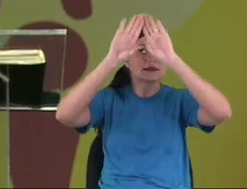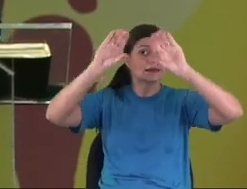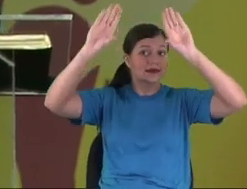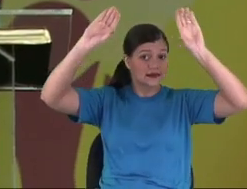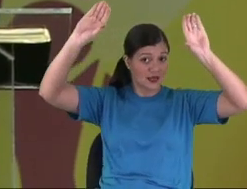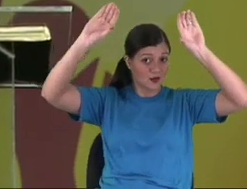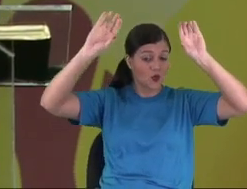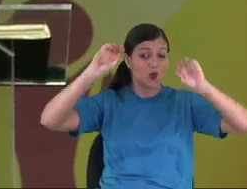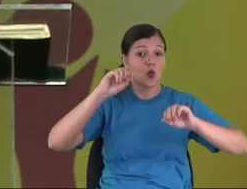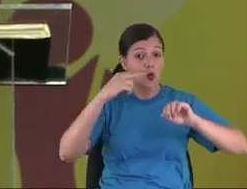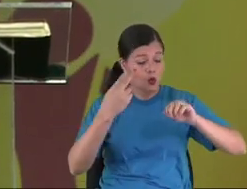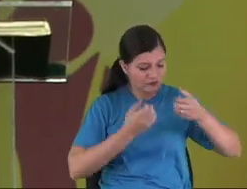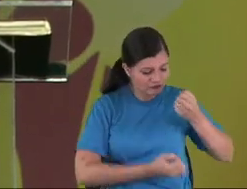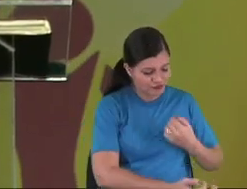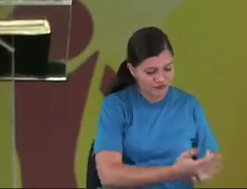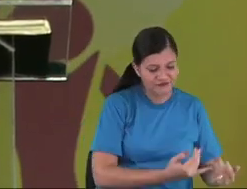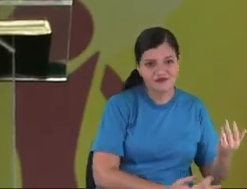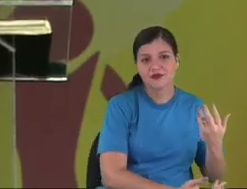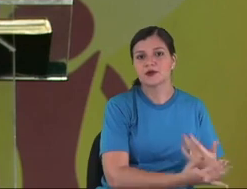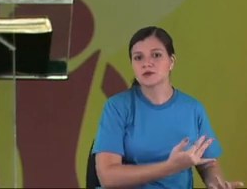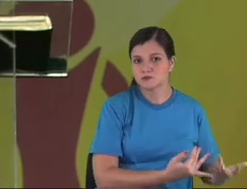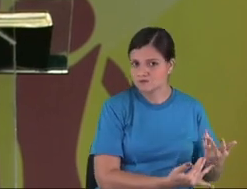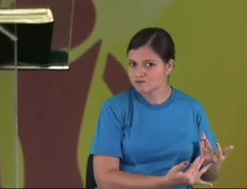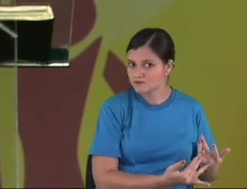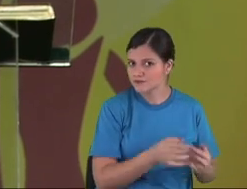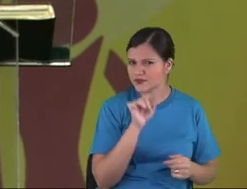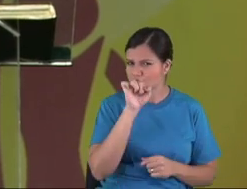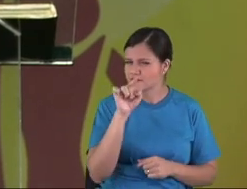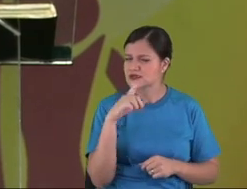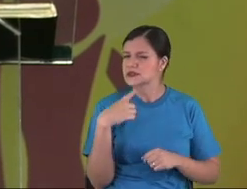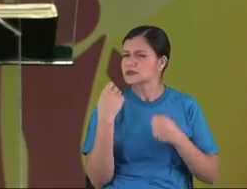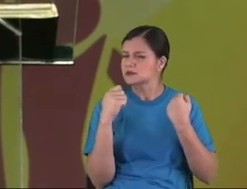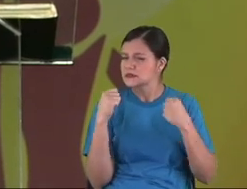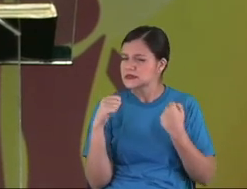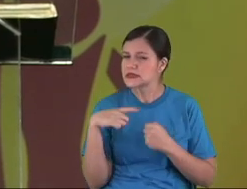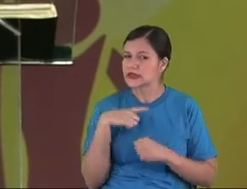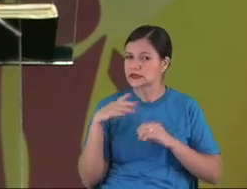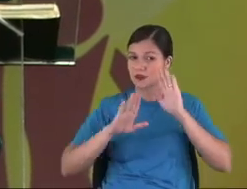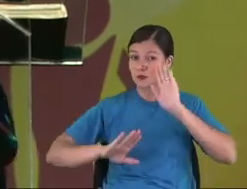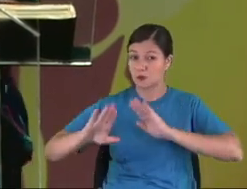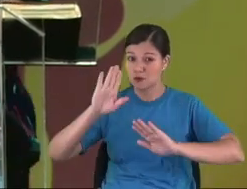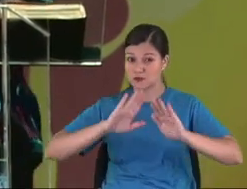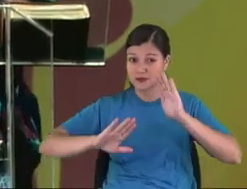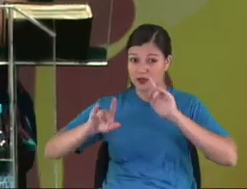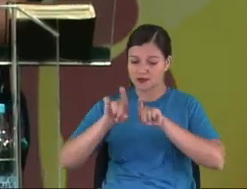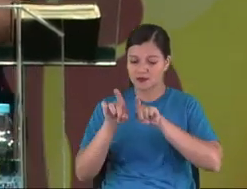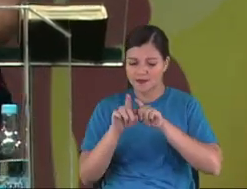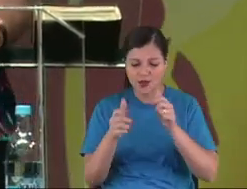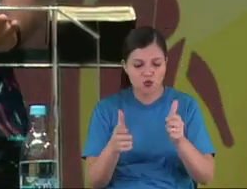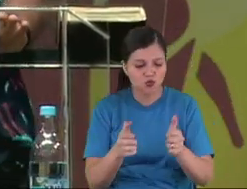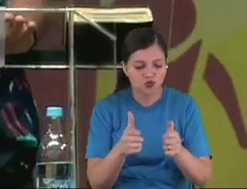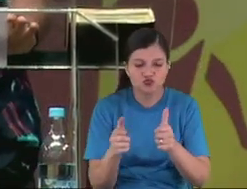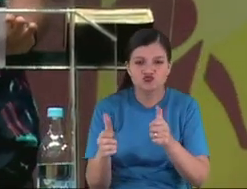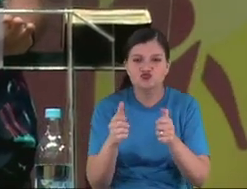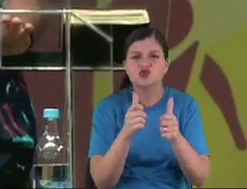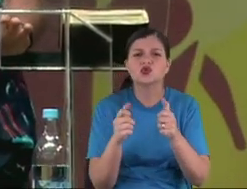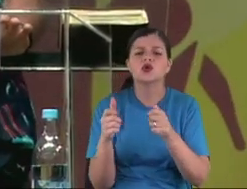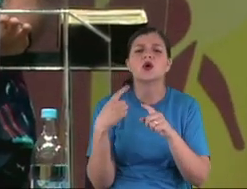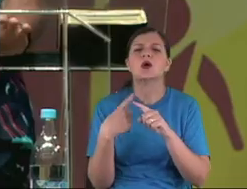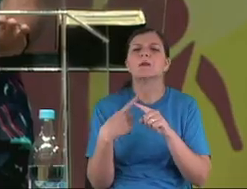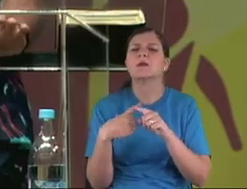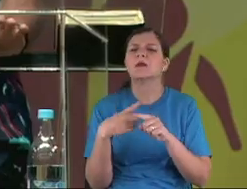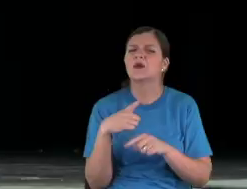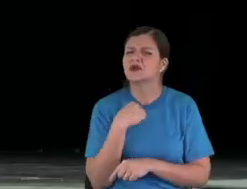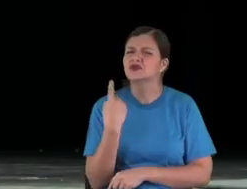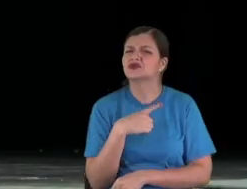eternity tonight. So we need to do it. You need to be careful with the games. How we have a lot of violence